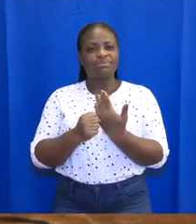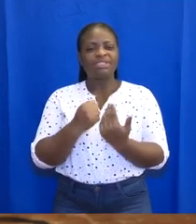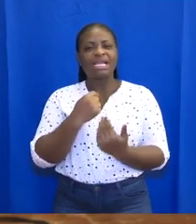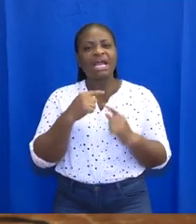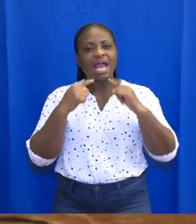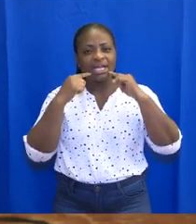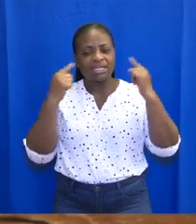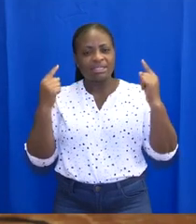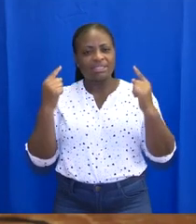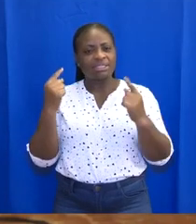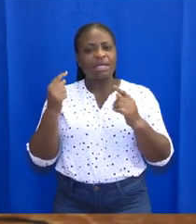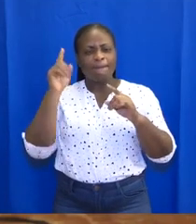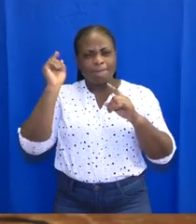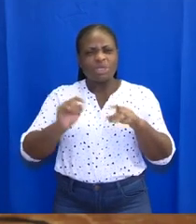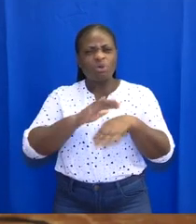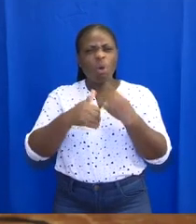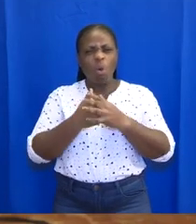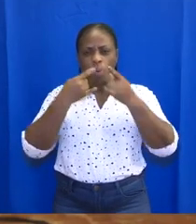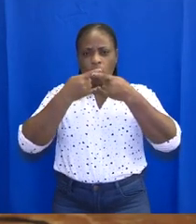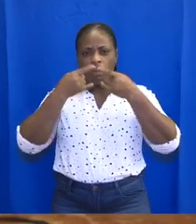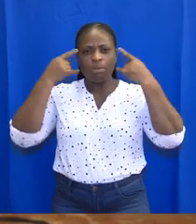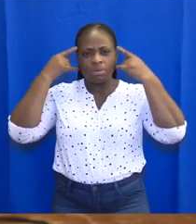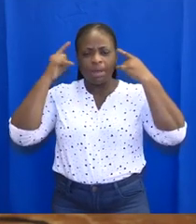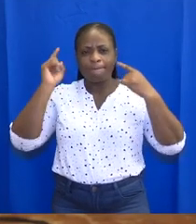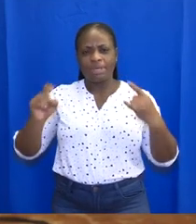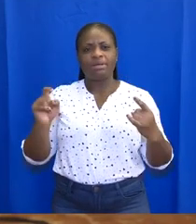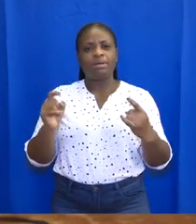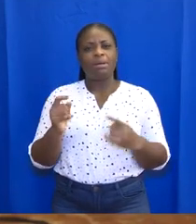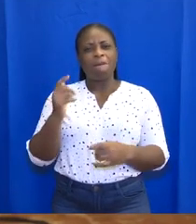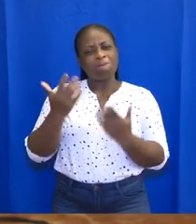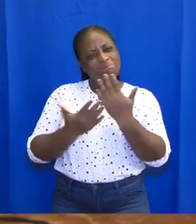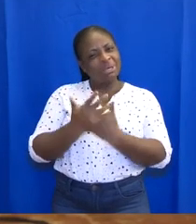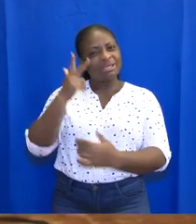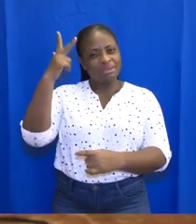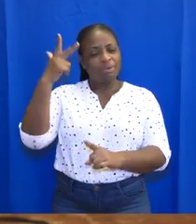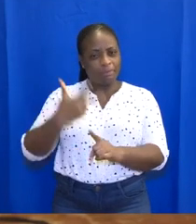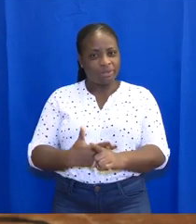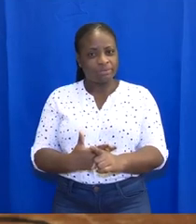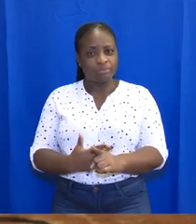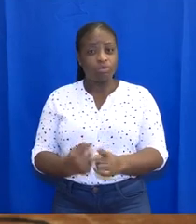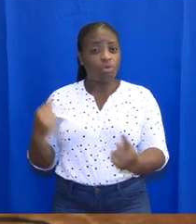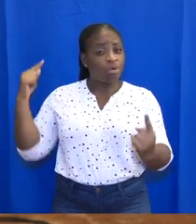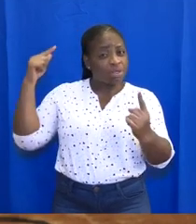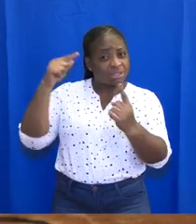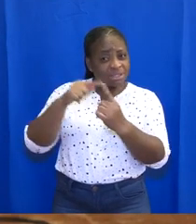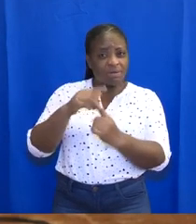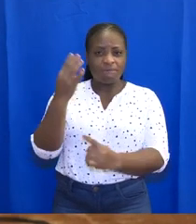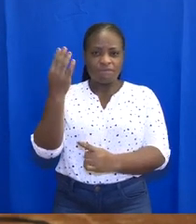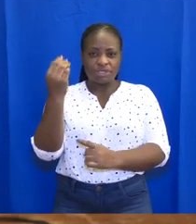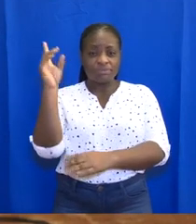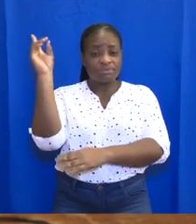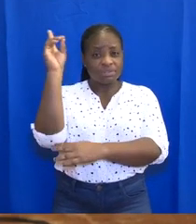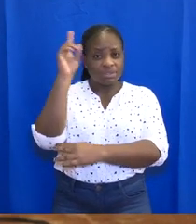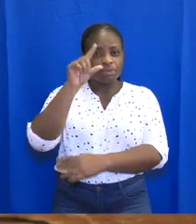the mandatory wearing of face masks by another three months. So until 14th December 2020,